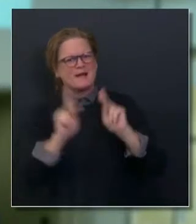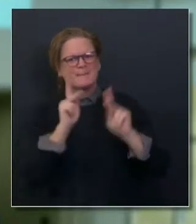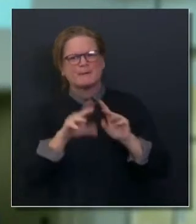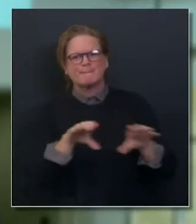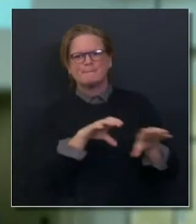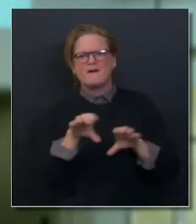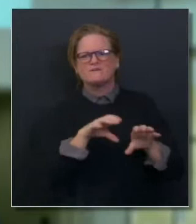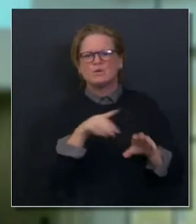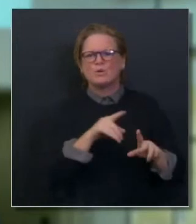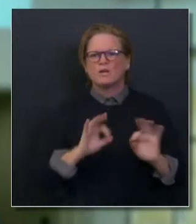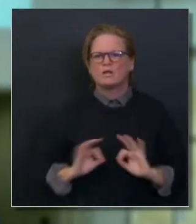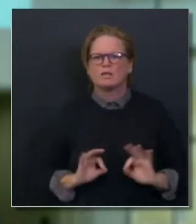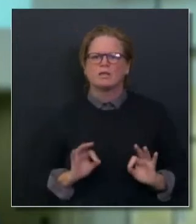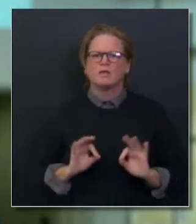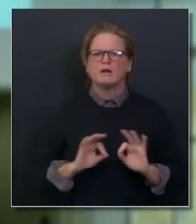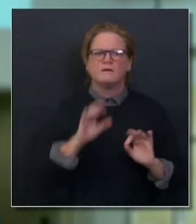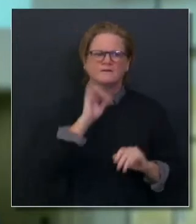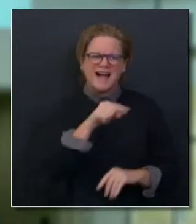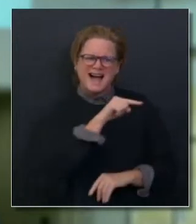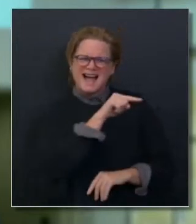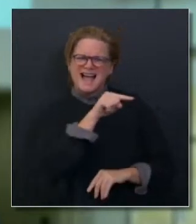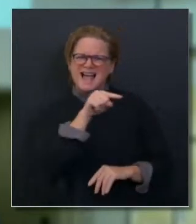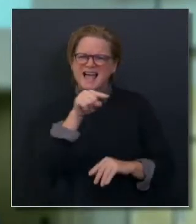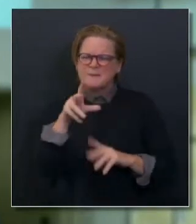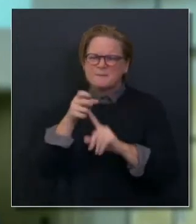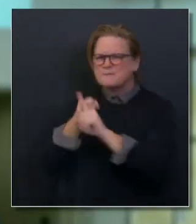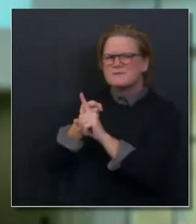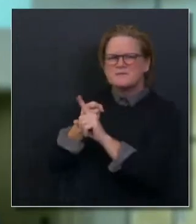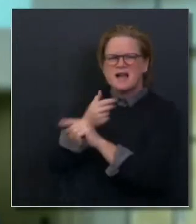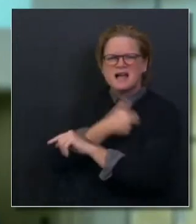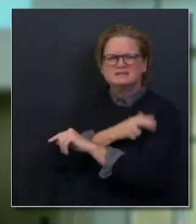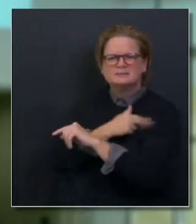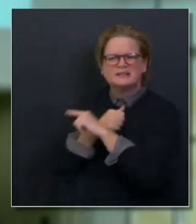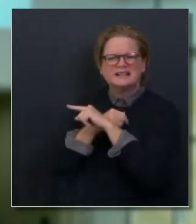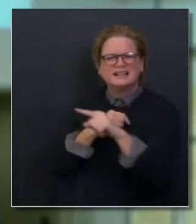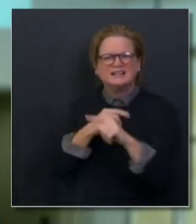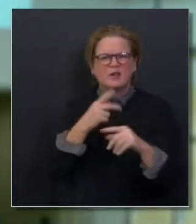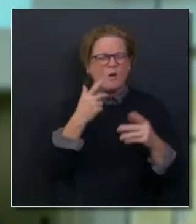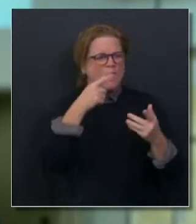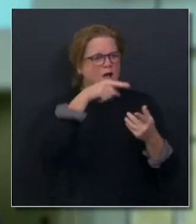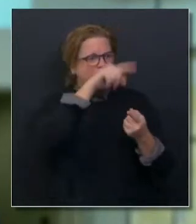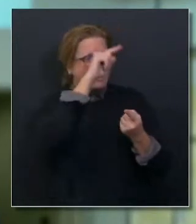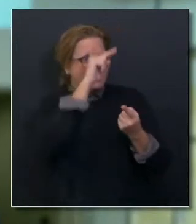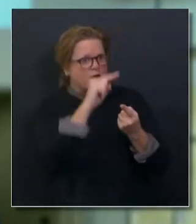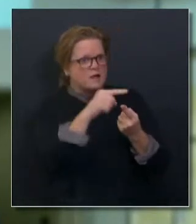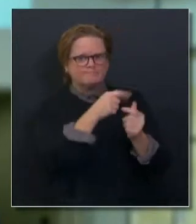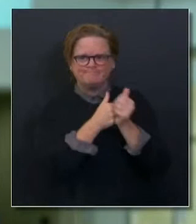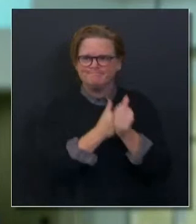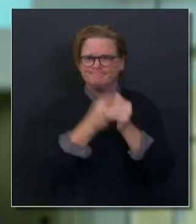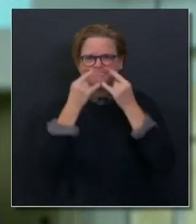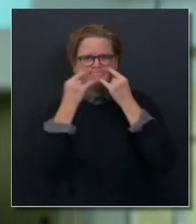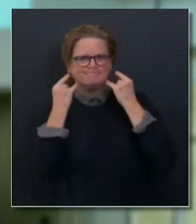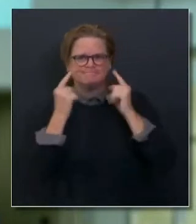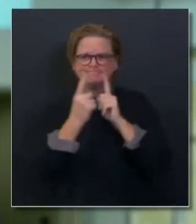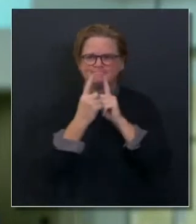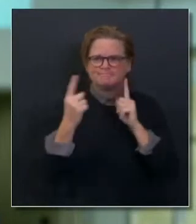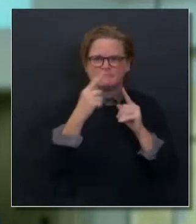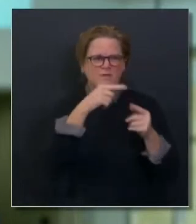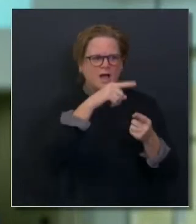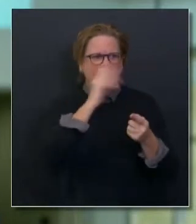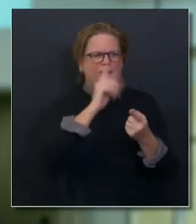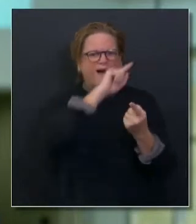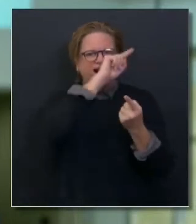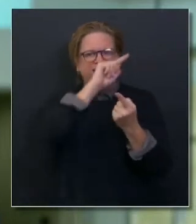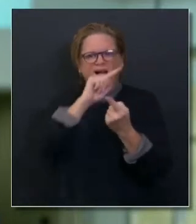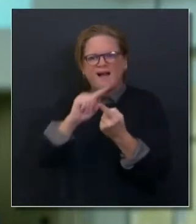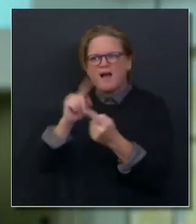is to try to keep the number of patients coming as low as possible, not to discourage anyone who needs care to come. They should come if